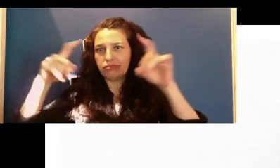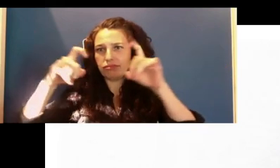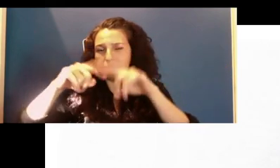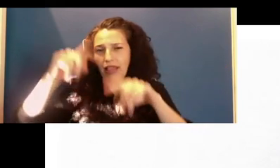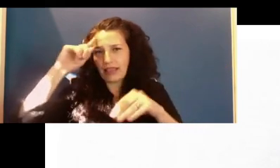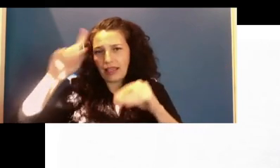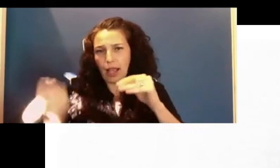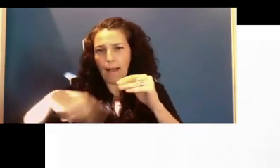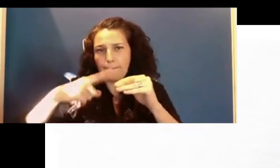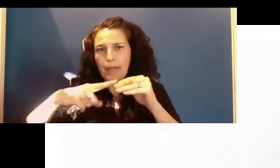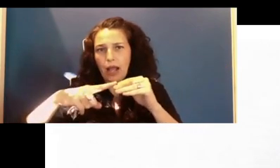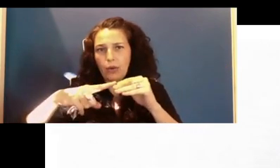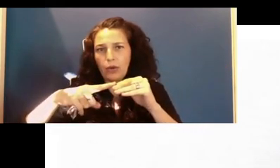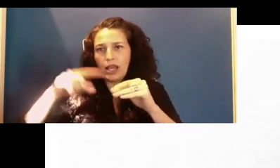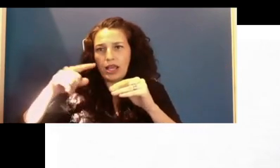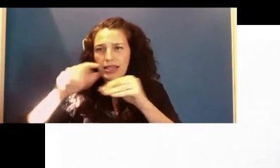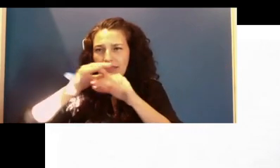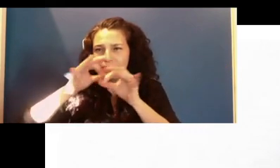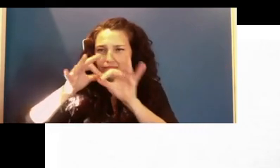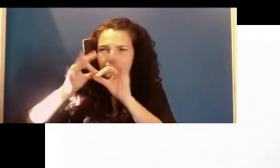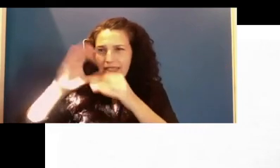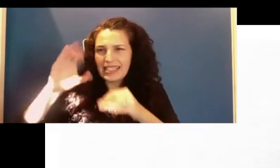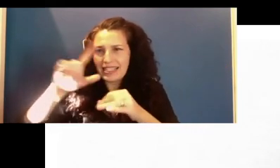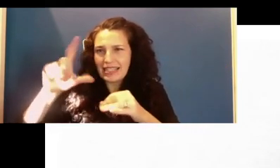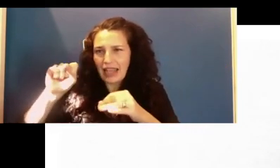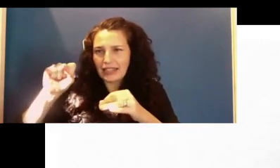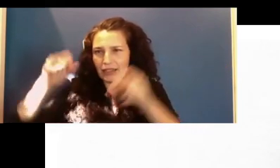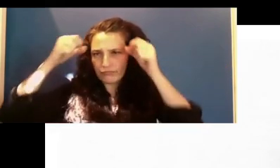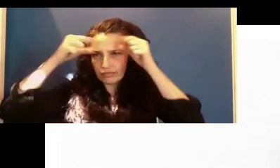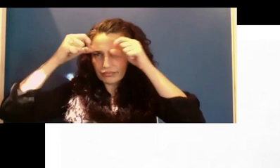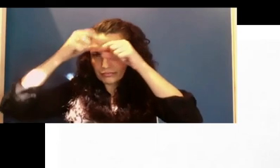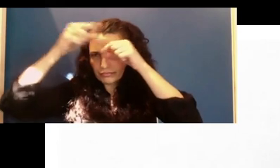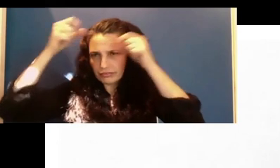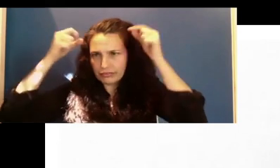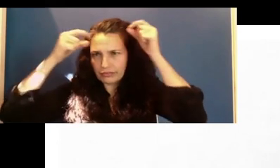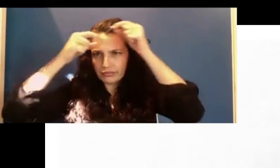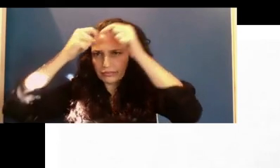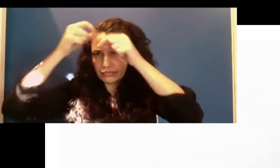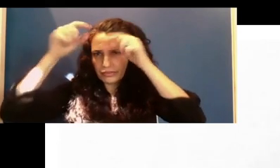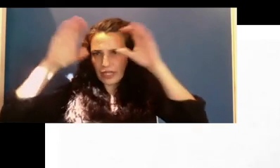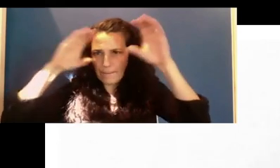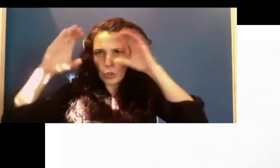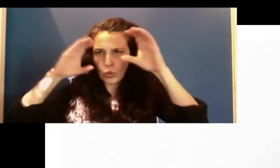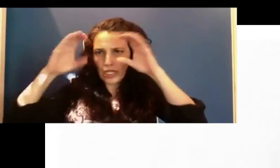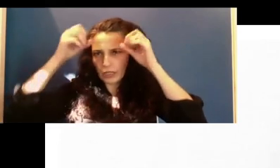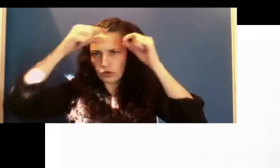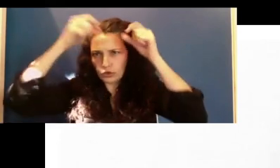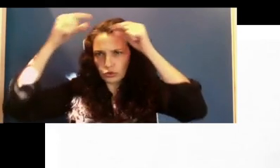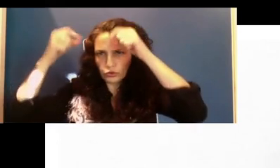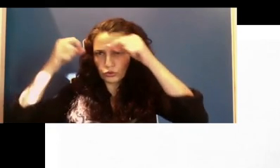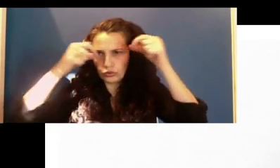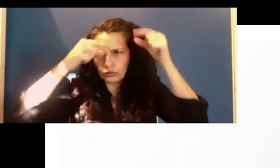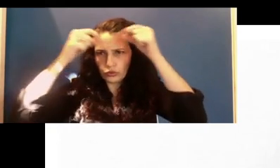about the cells that are talking to each other and sending single signals to each other, kind of like a system of firing, not